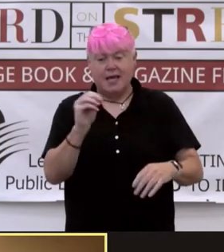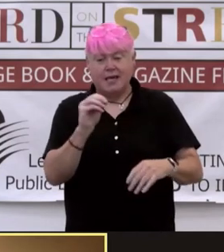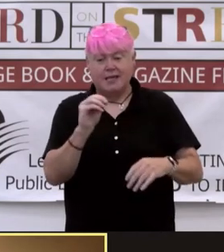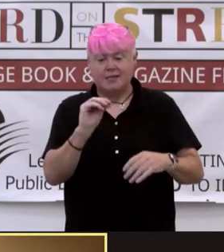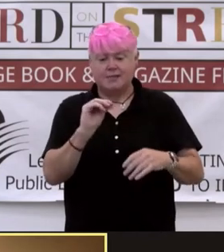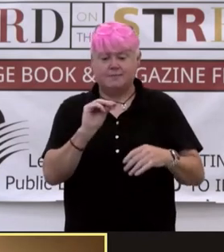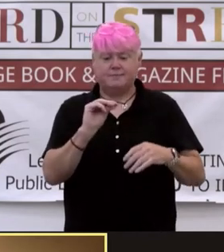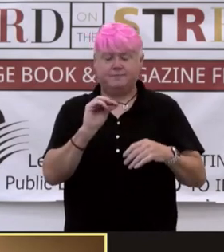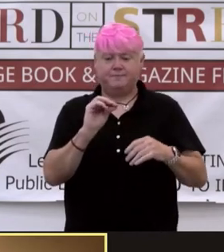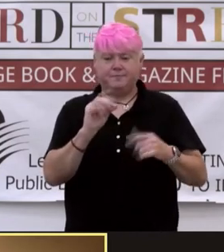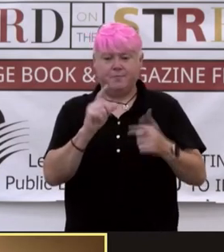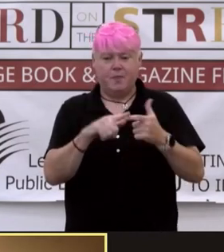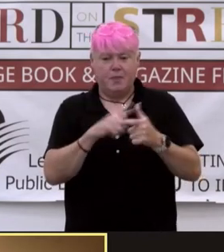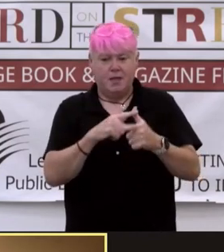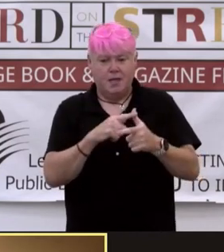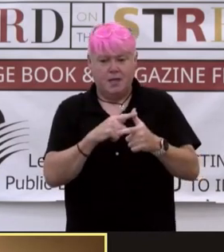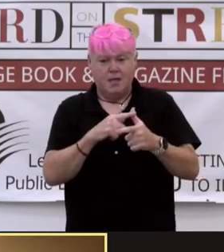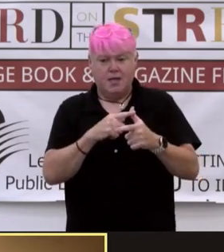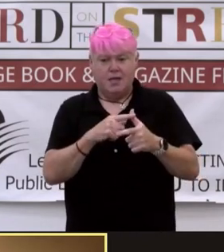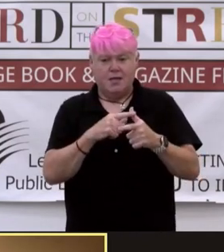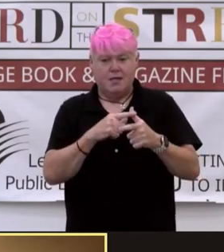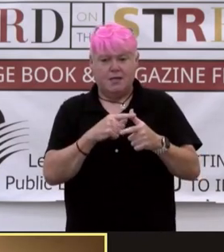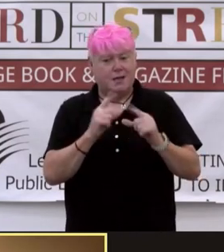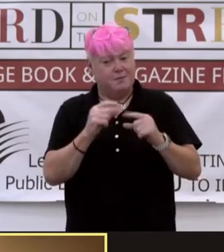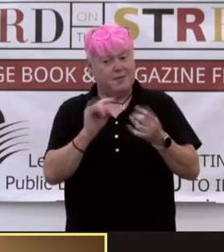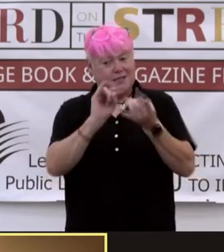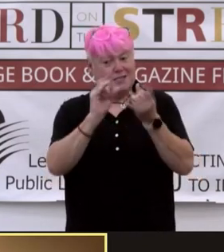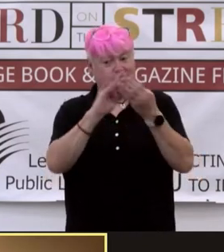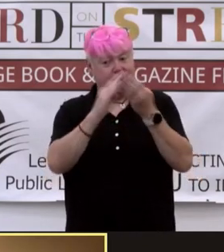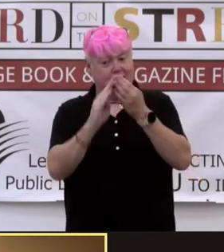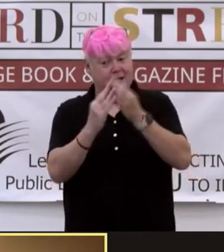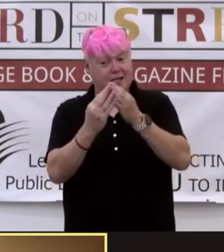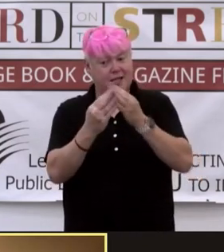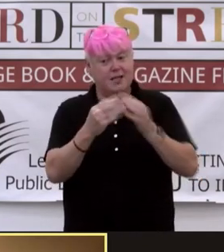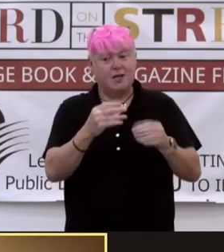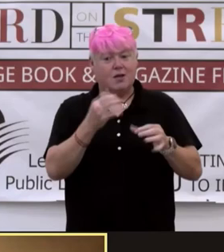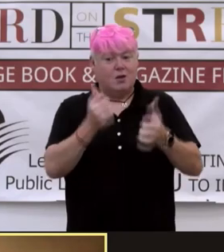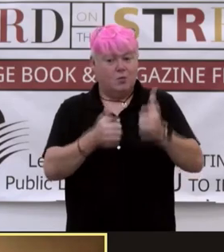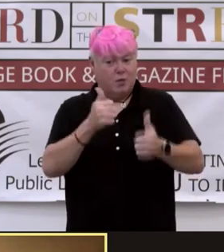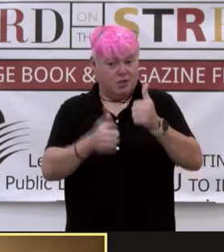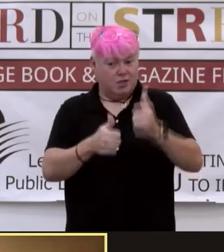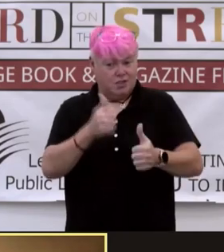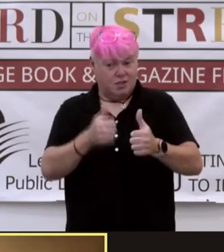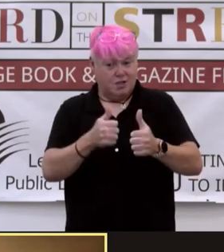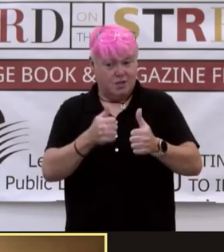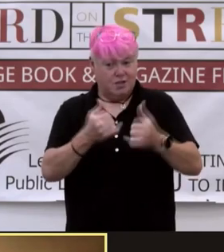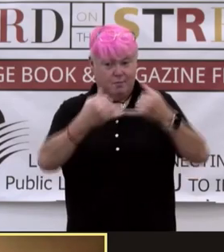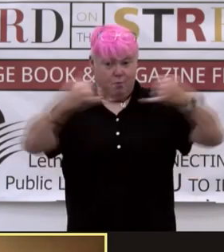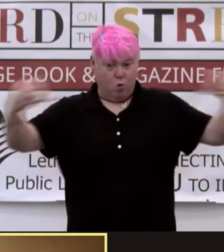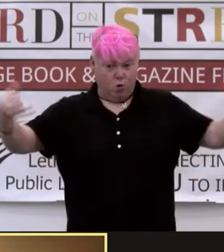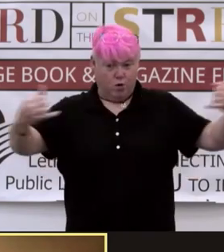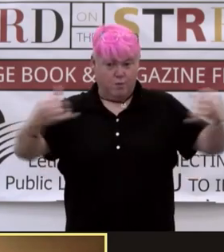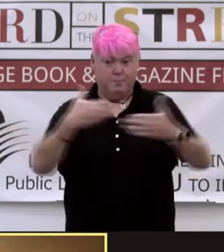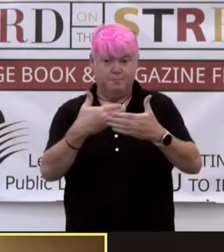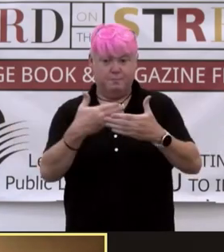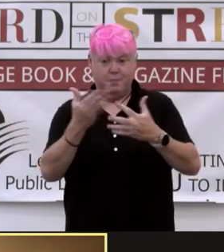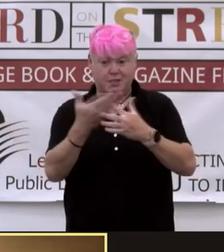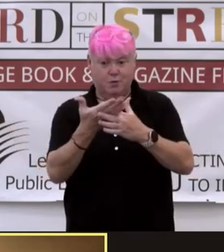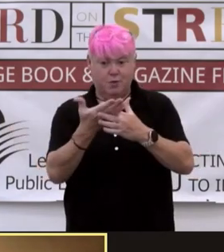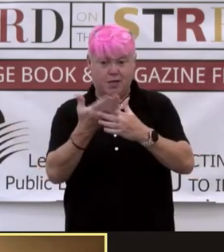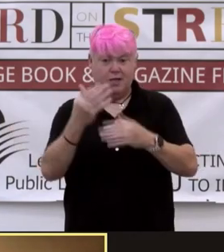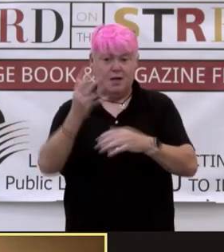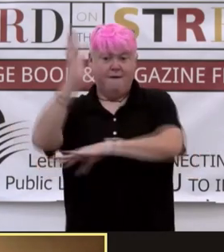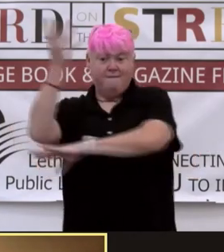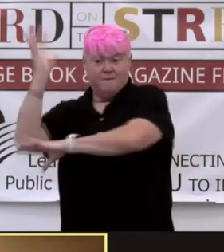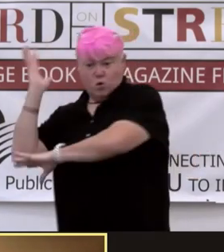And then came the city, which lies on the forest, lies on the border between a forest and a desert. So one side of it